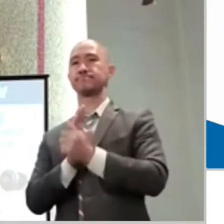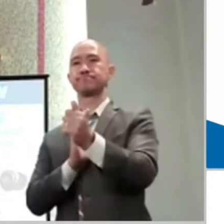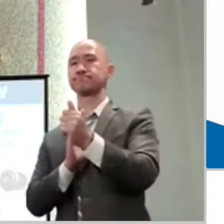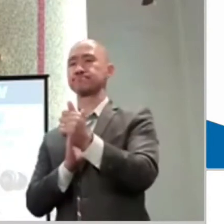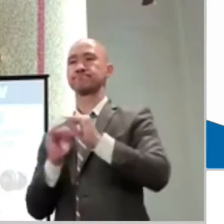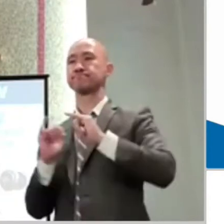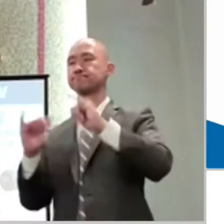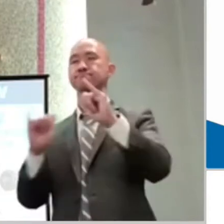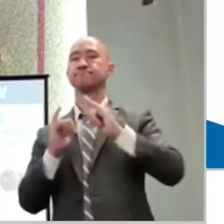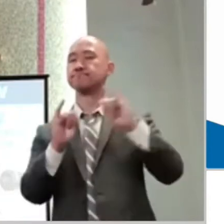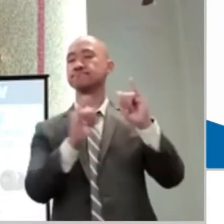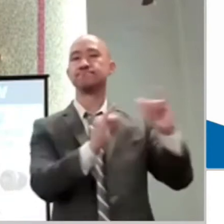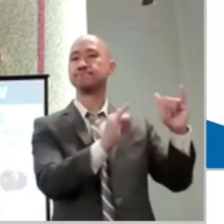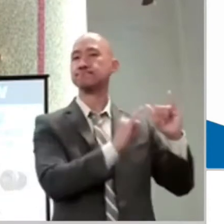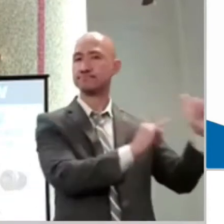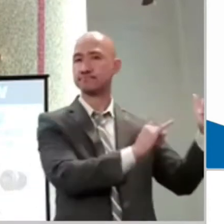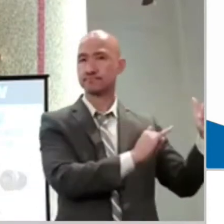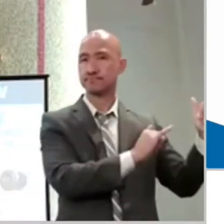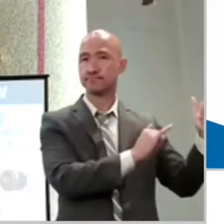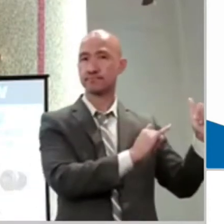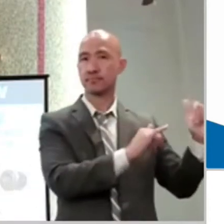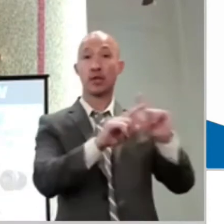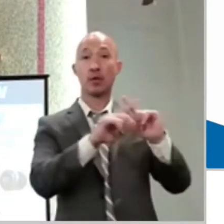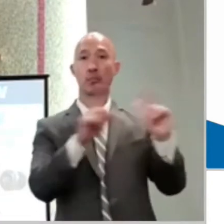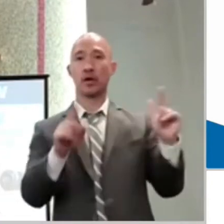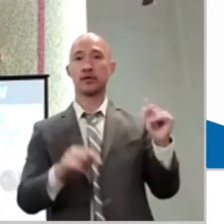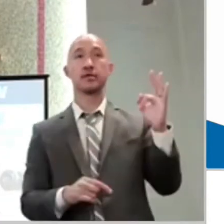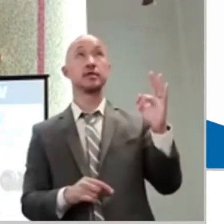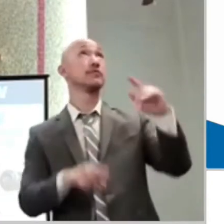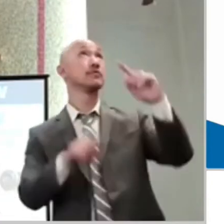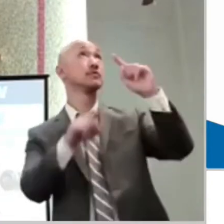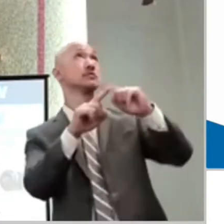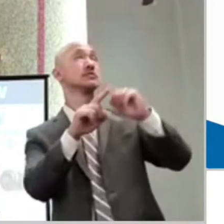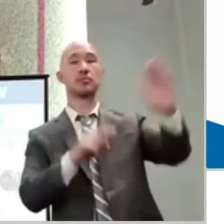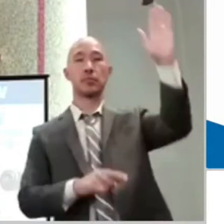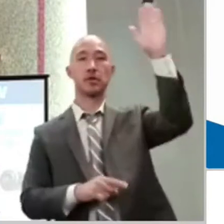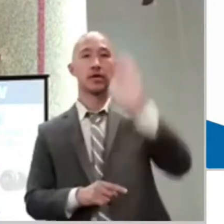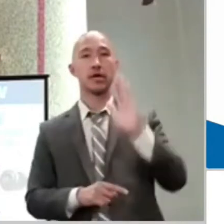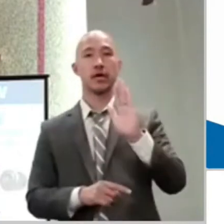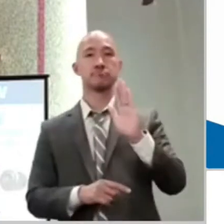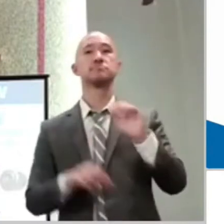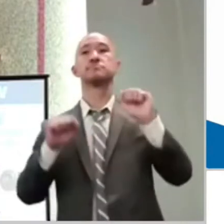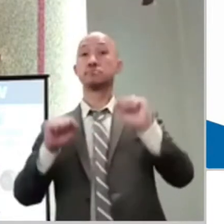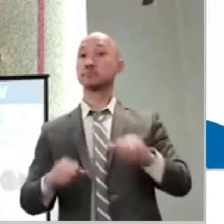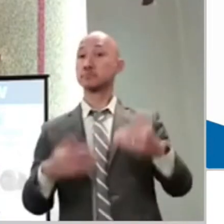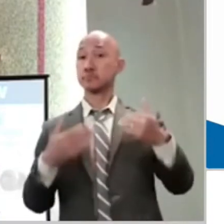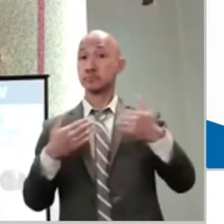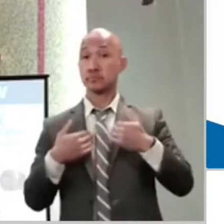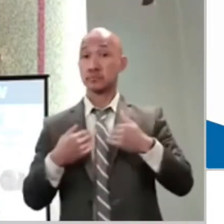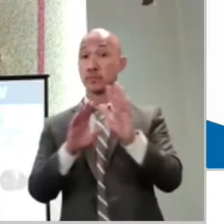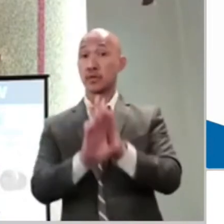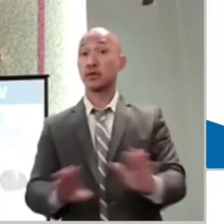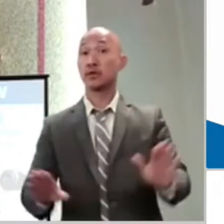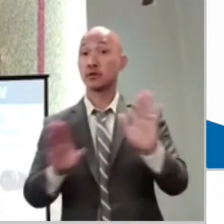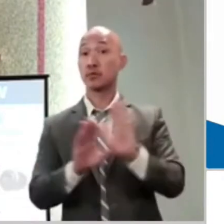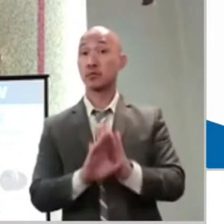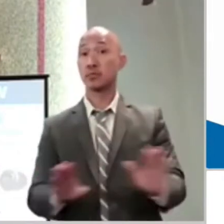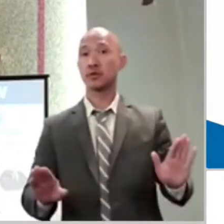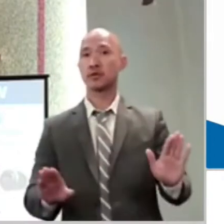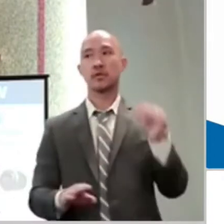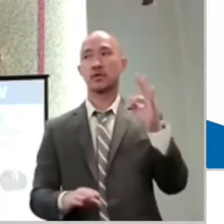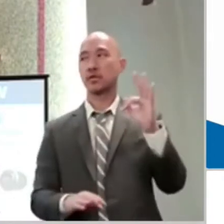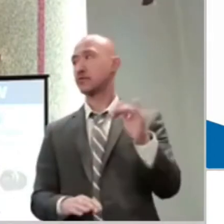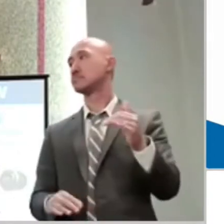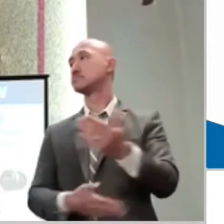God, I can still be at peace even through disappointments or failures. I trust God